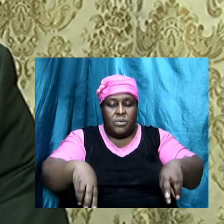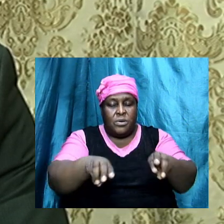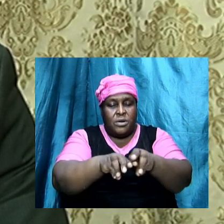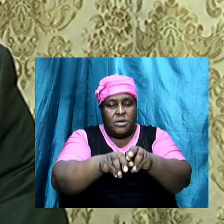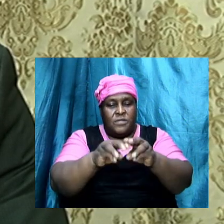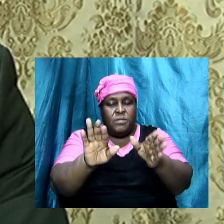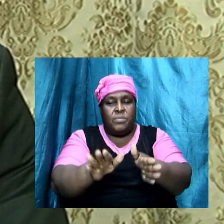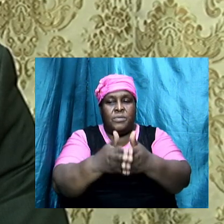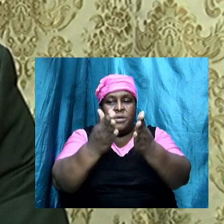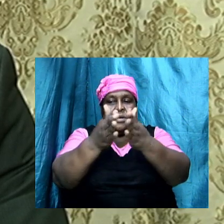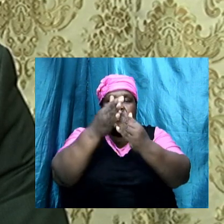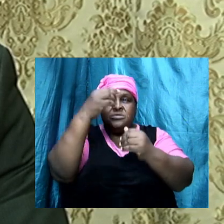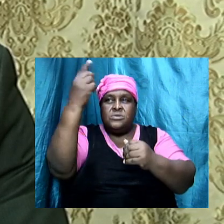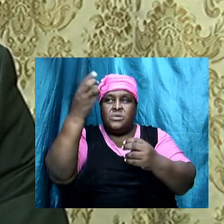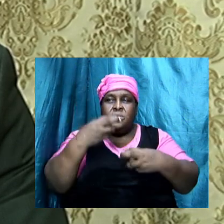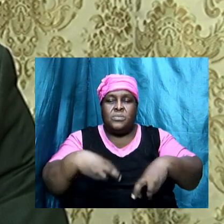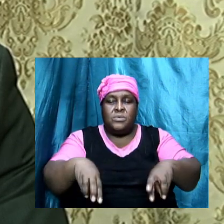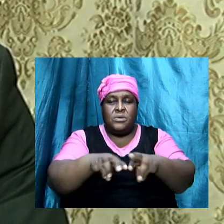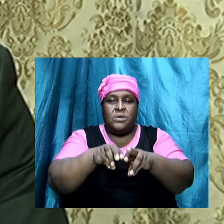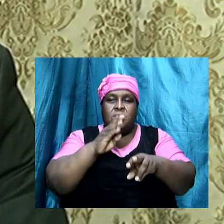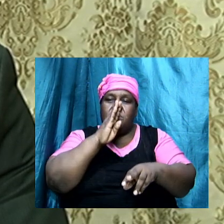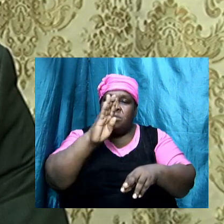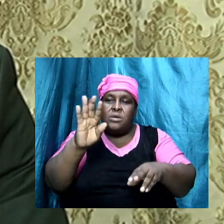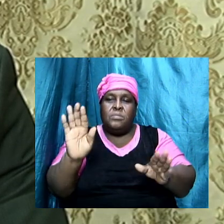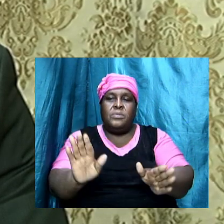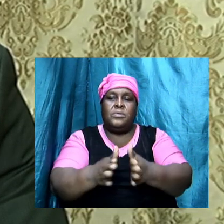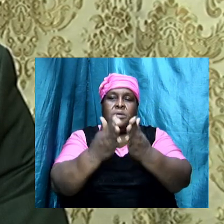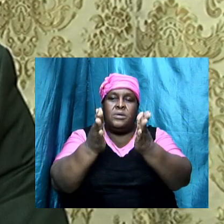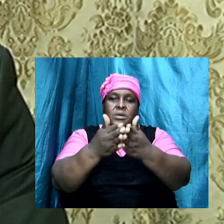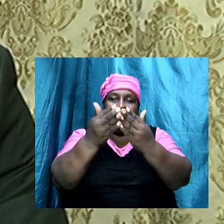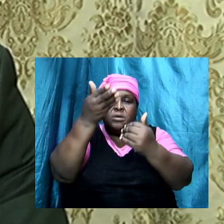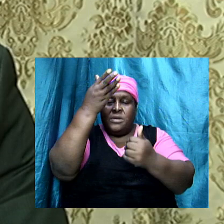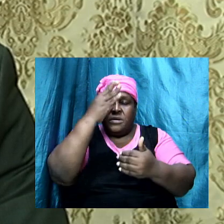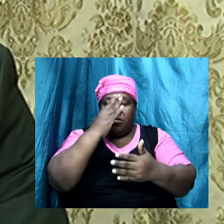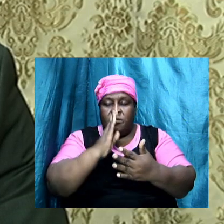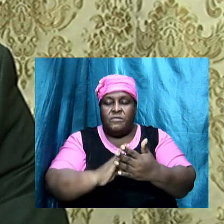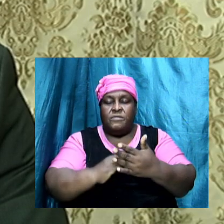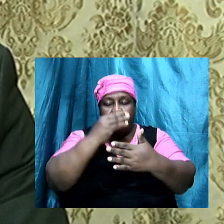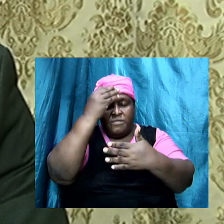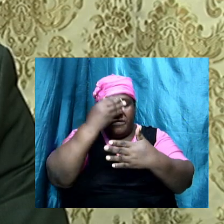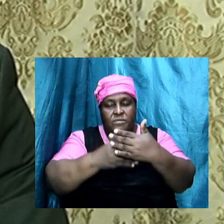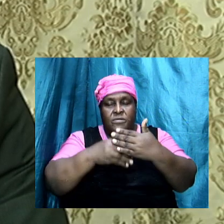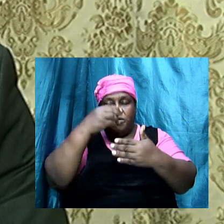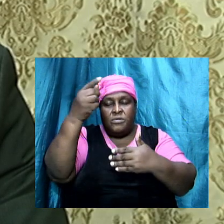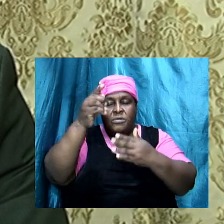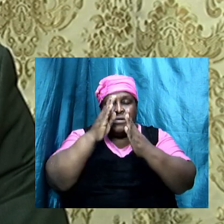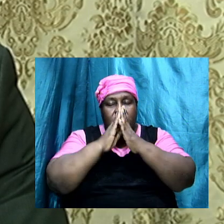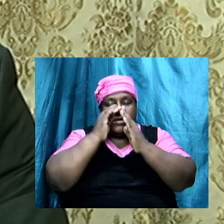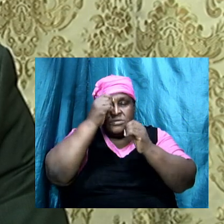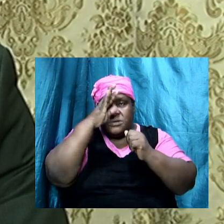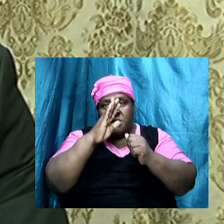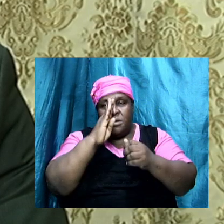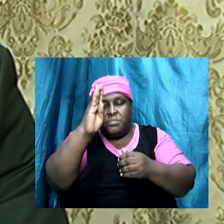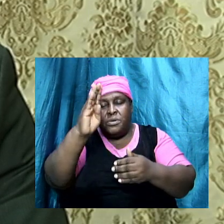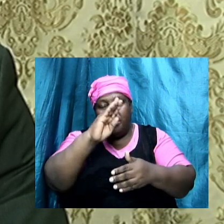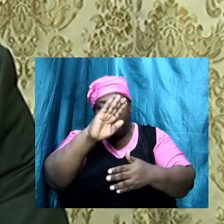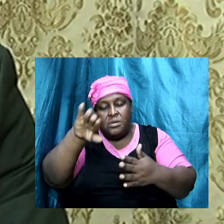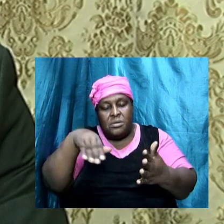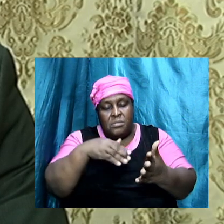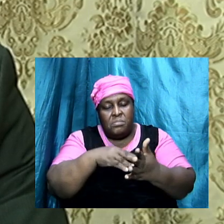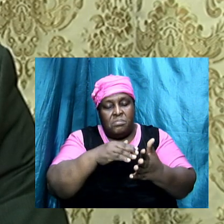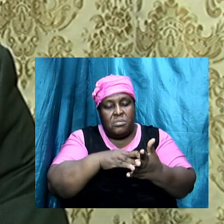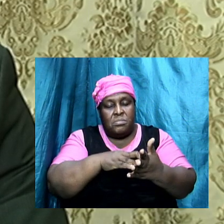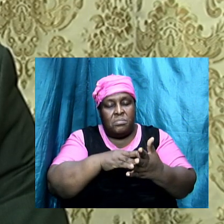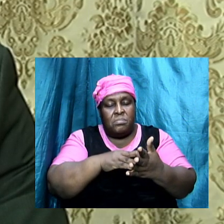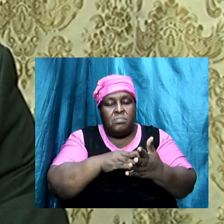and you are worthy to be praised. As we come before you tonight, we ask God that you be in our midst. We ask God